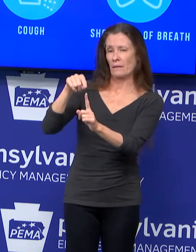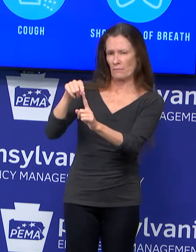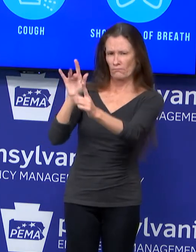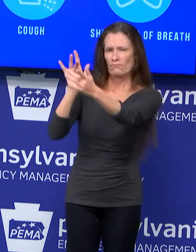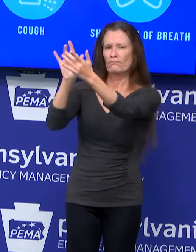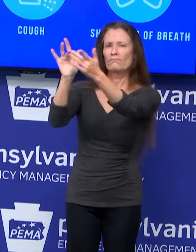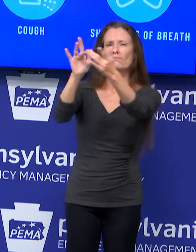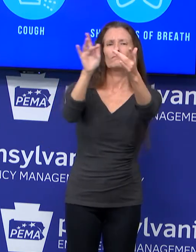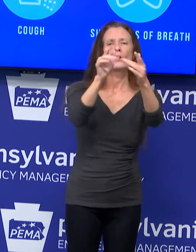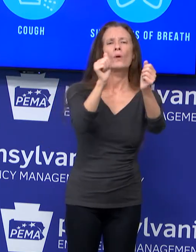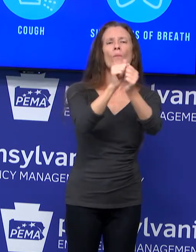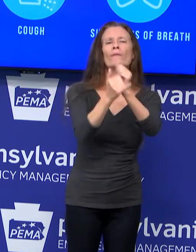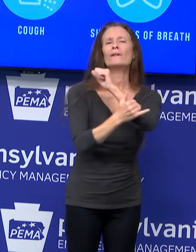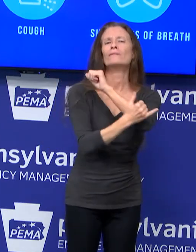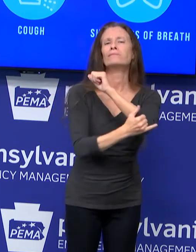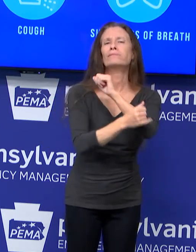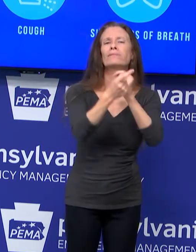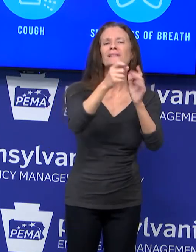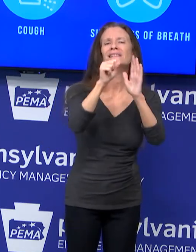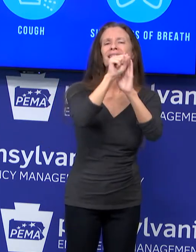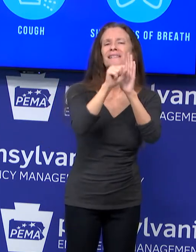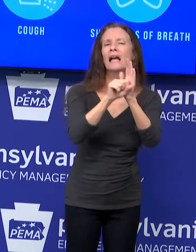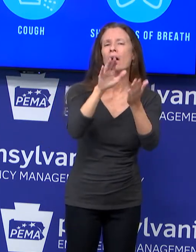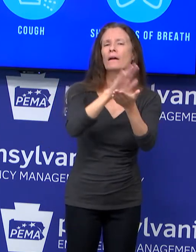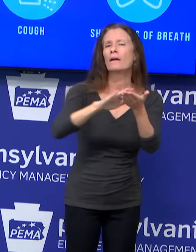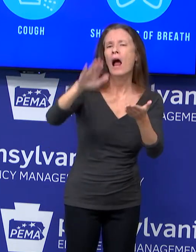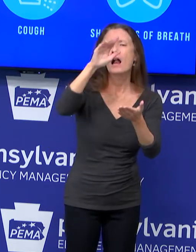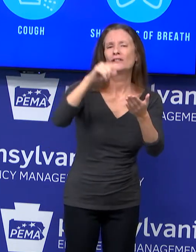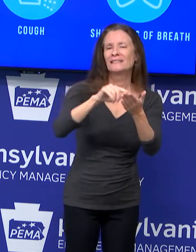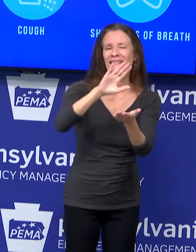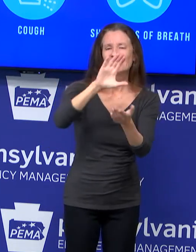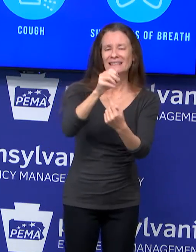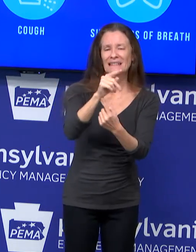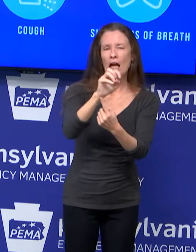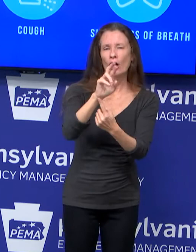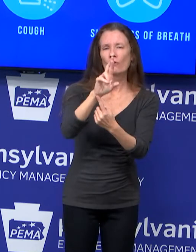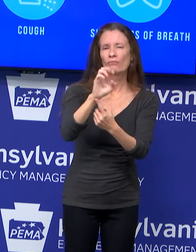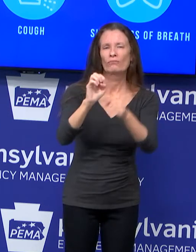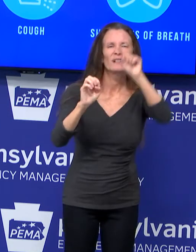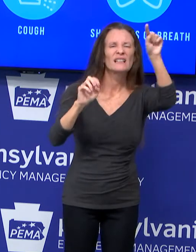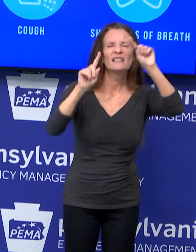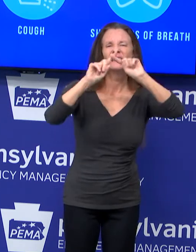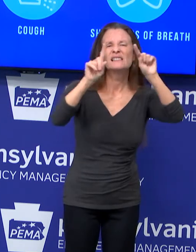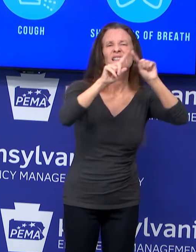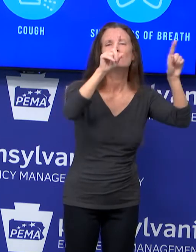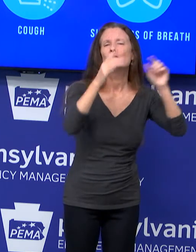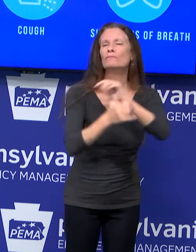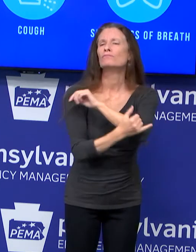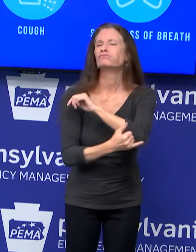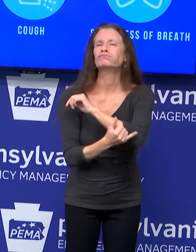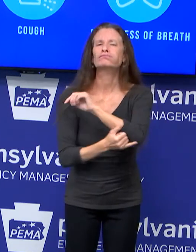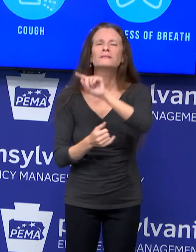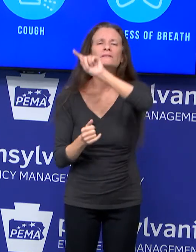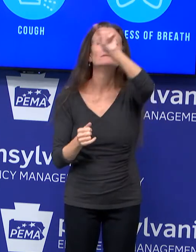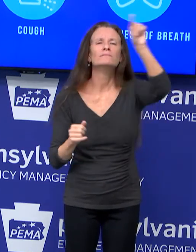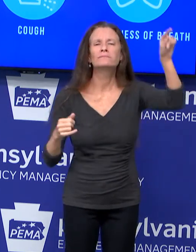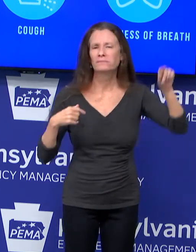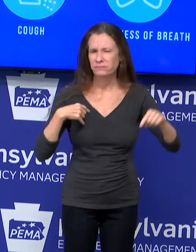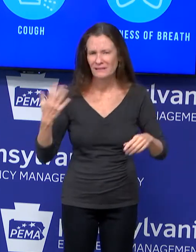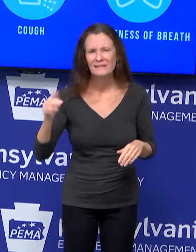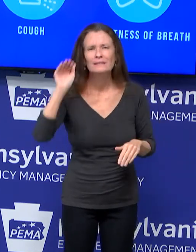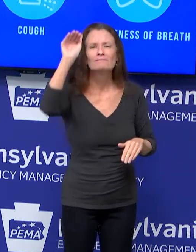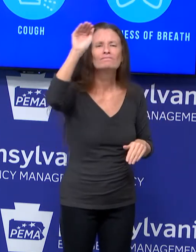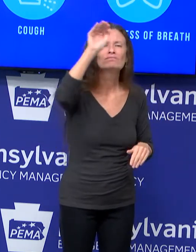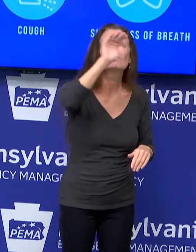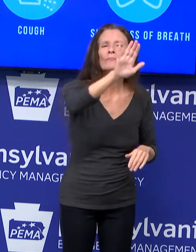now, we're on our third or fourth county that we specifically reach out to. We reach out to local officials and other stakeholders